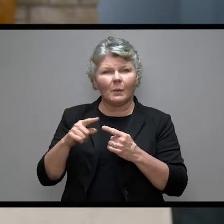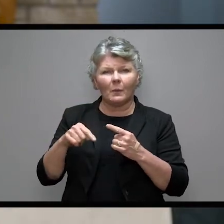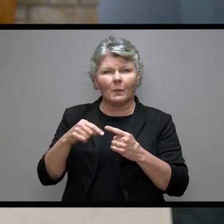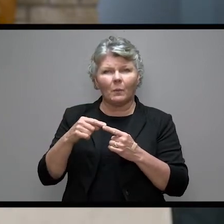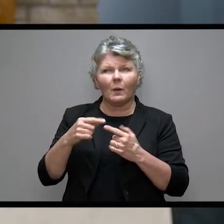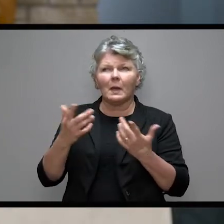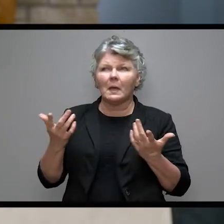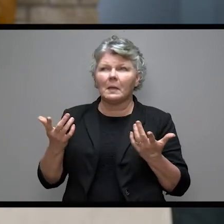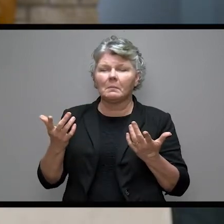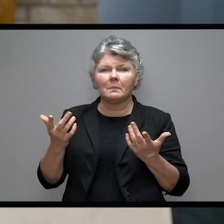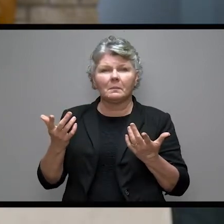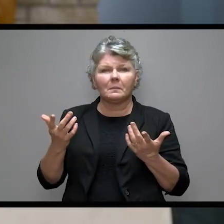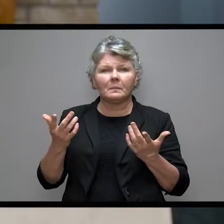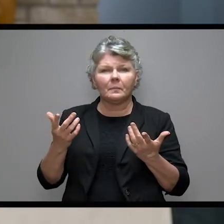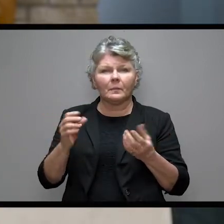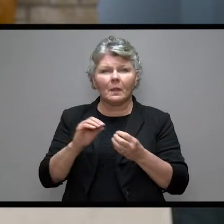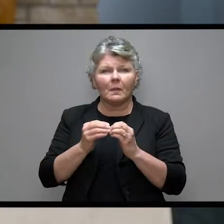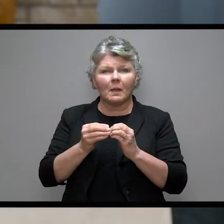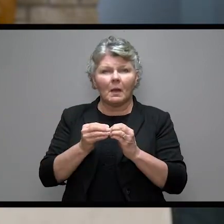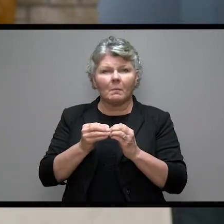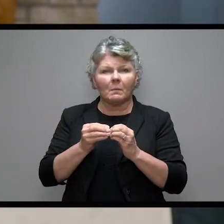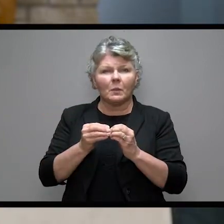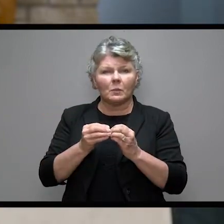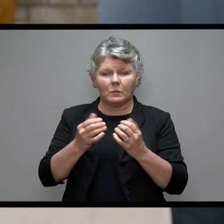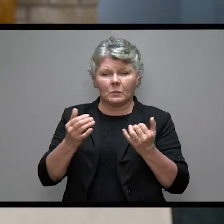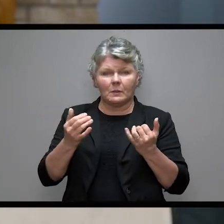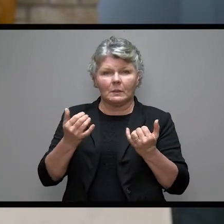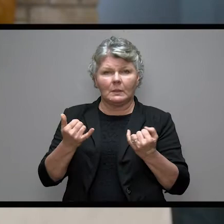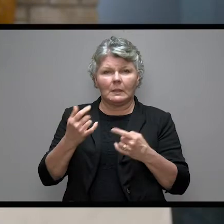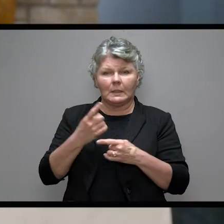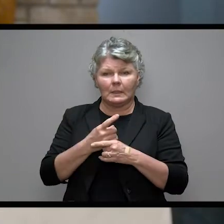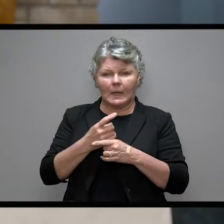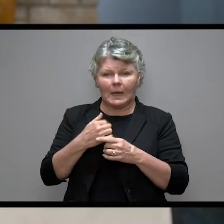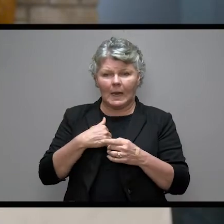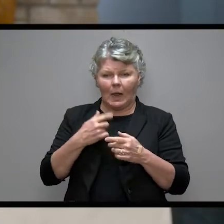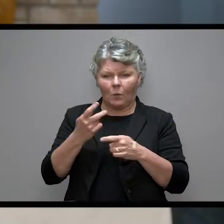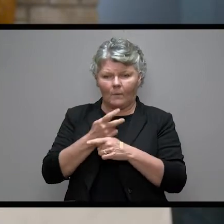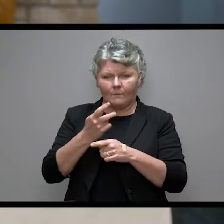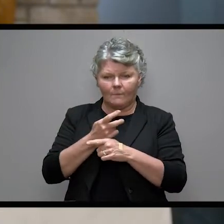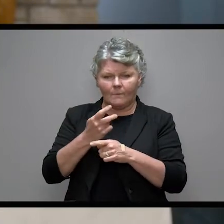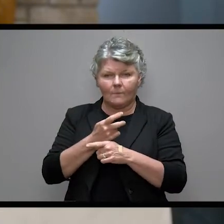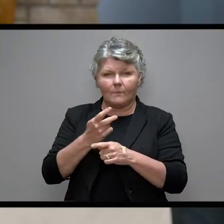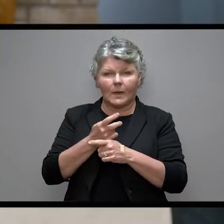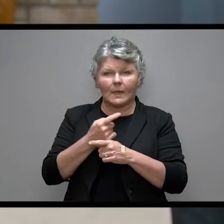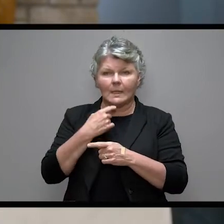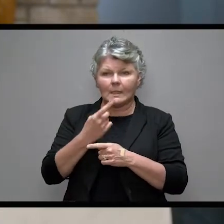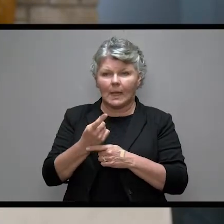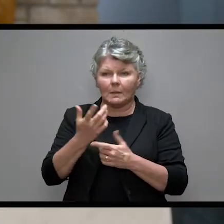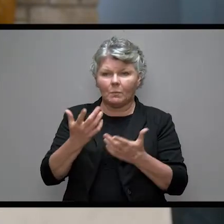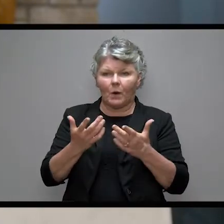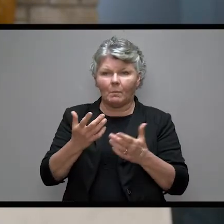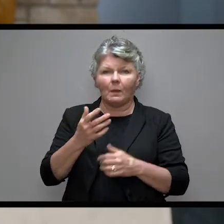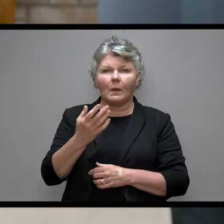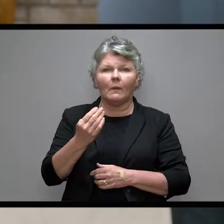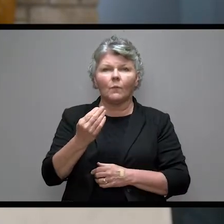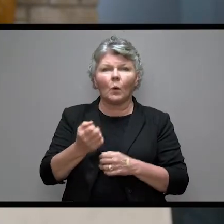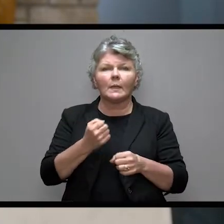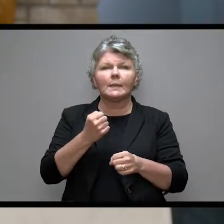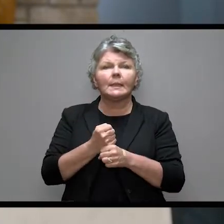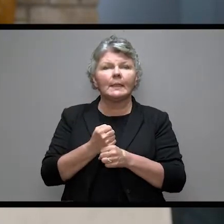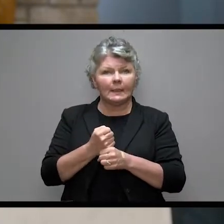take the numbers that are presented before us today and do the simple math and say, hey, it has to be at least 14